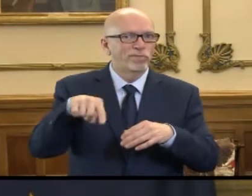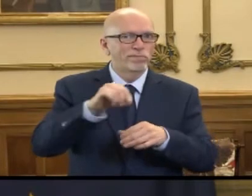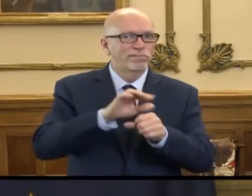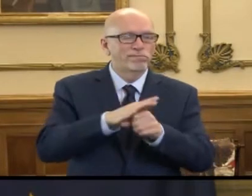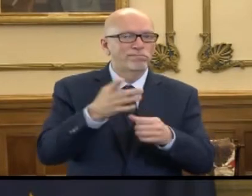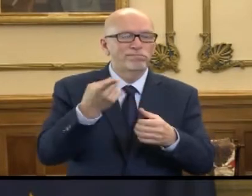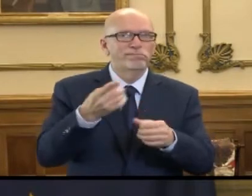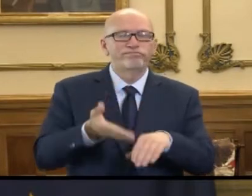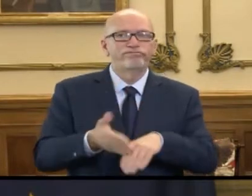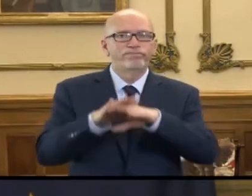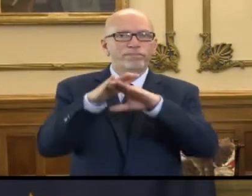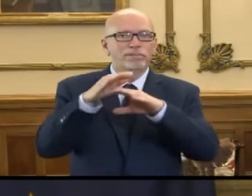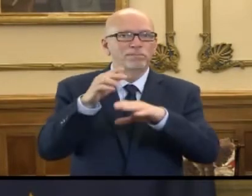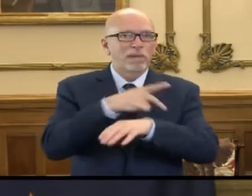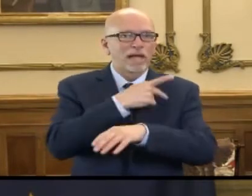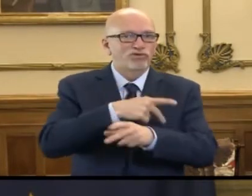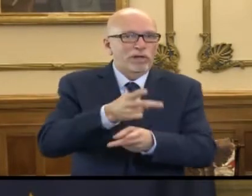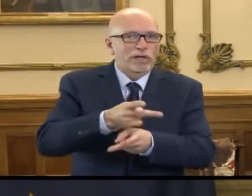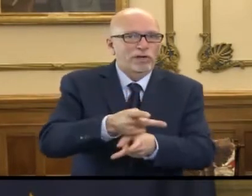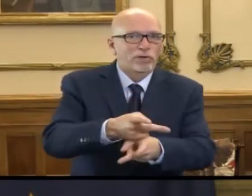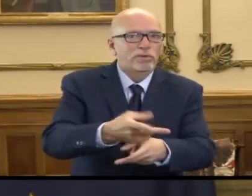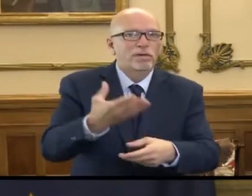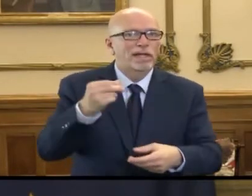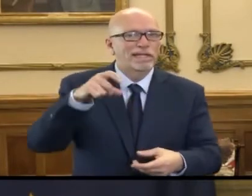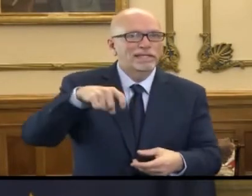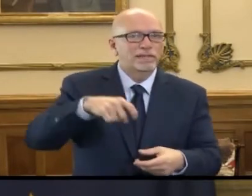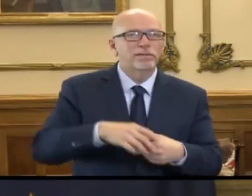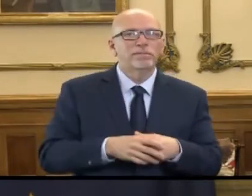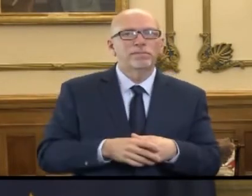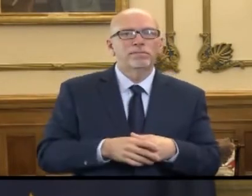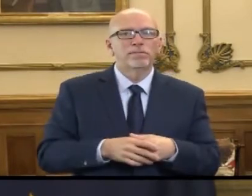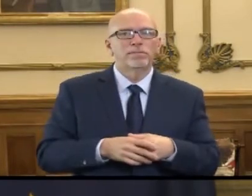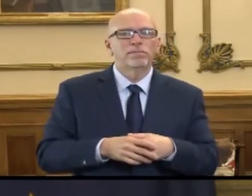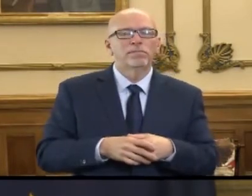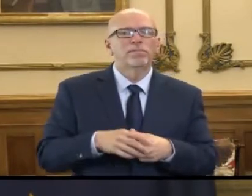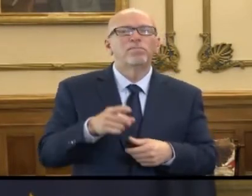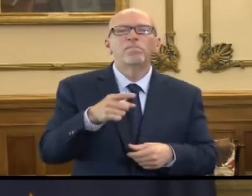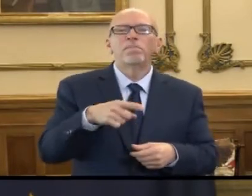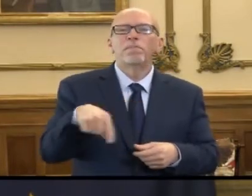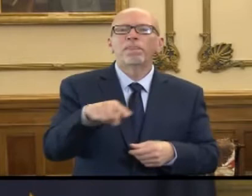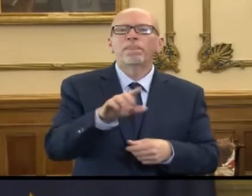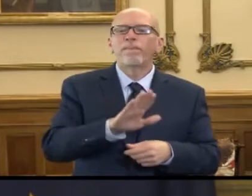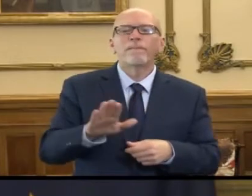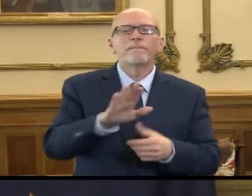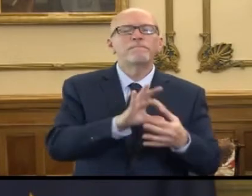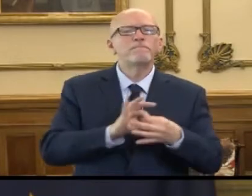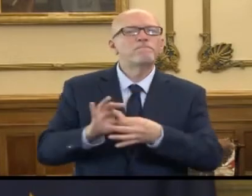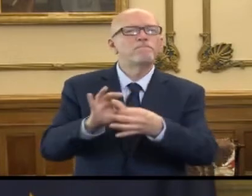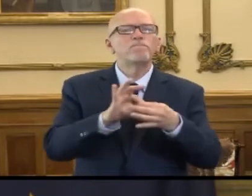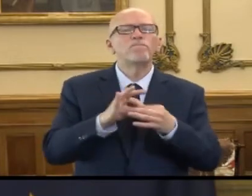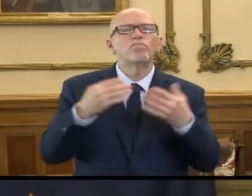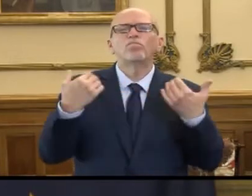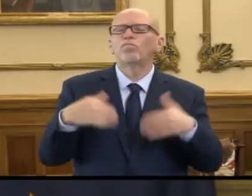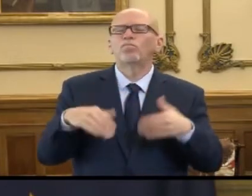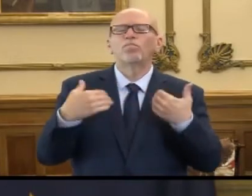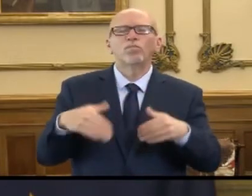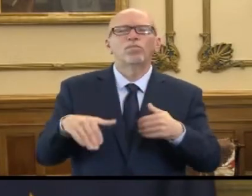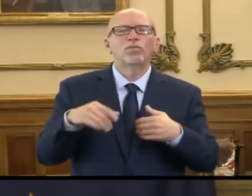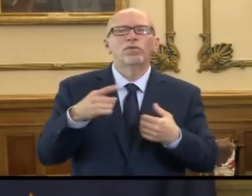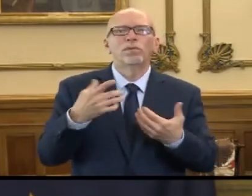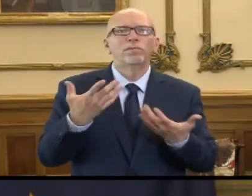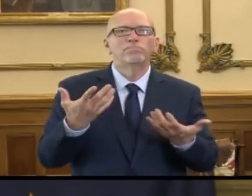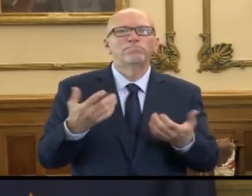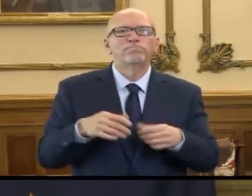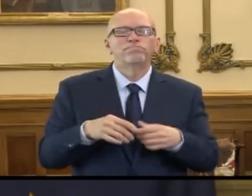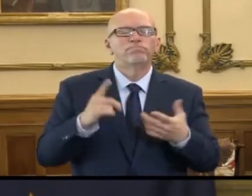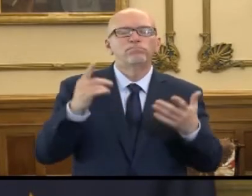Unprecedented uptick in patient care and need. Their collaboration and coordination has just been nothing short of